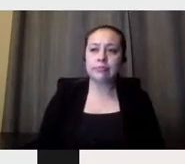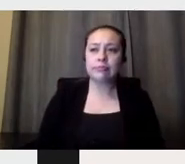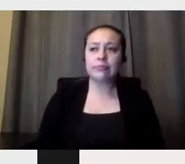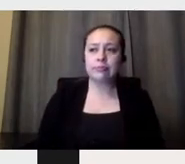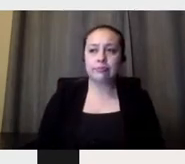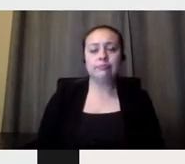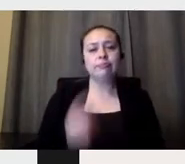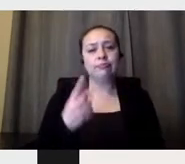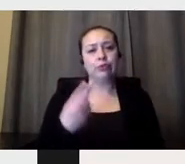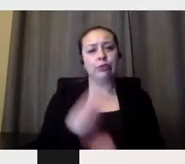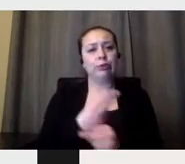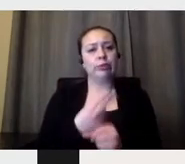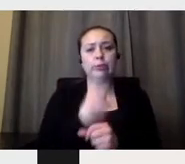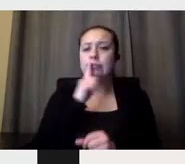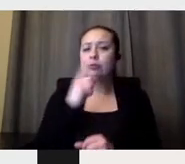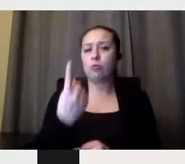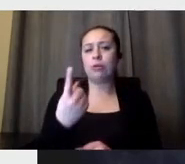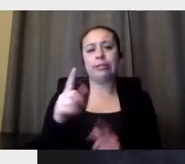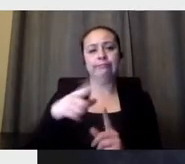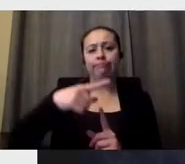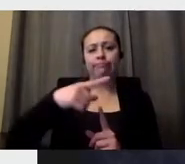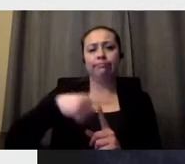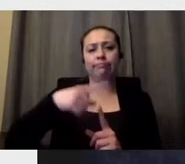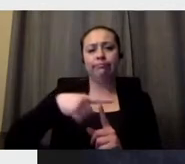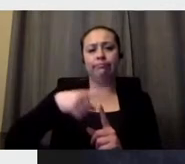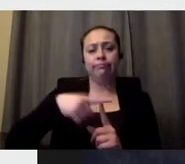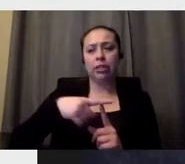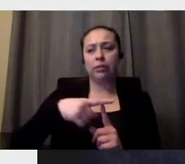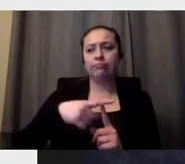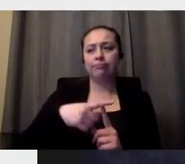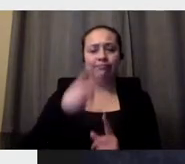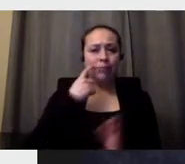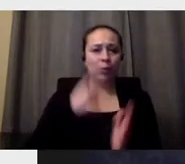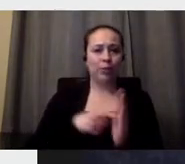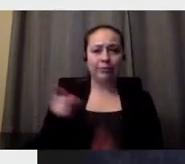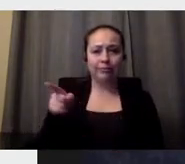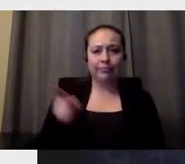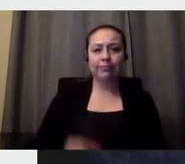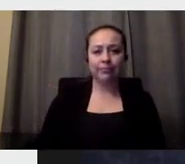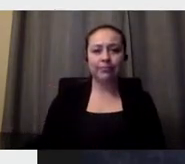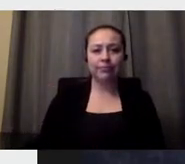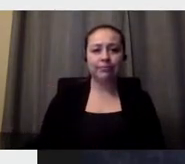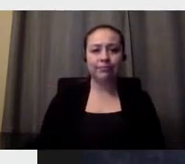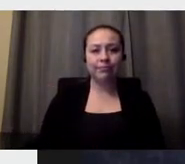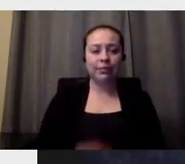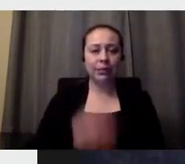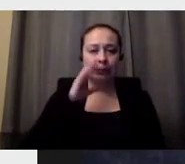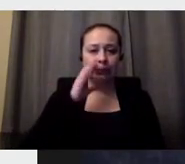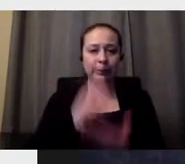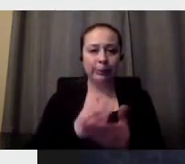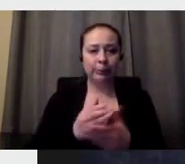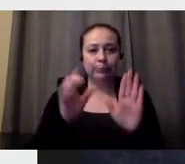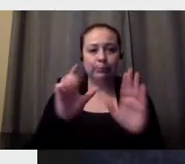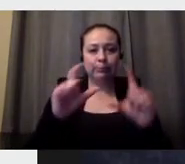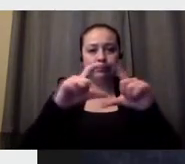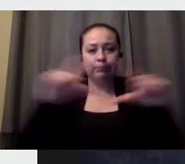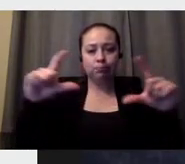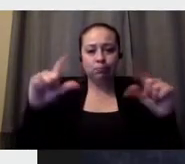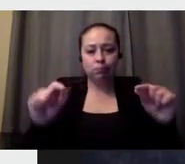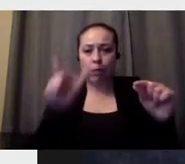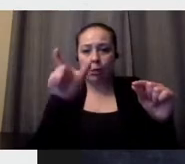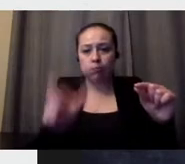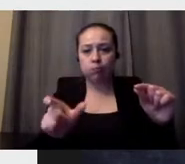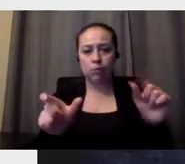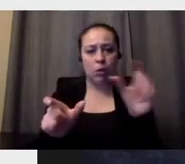single font size. So this is the Vignelli business card. And